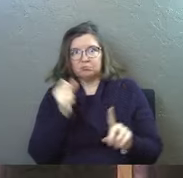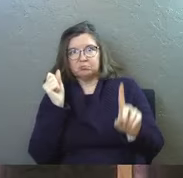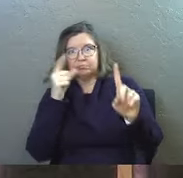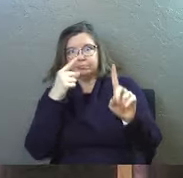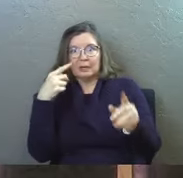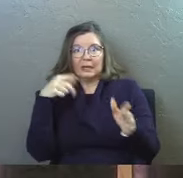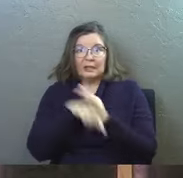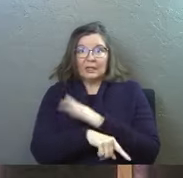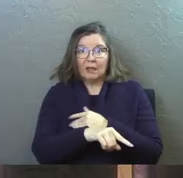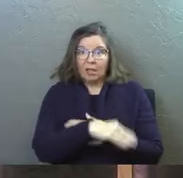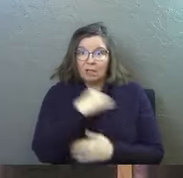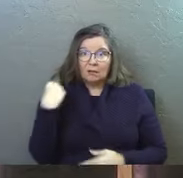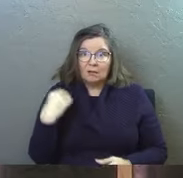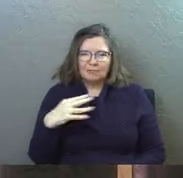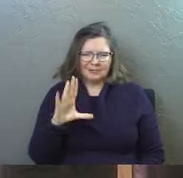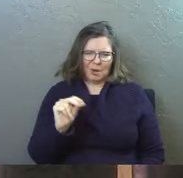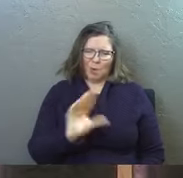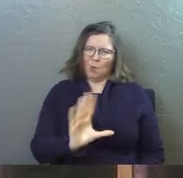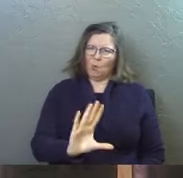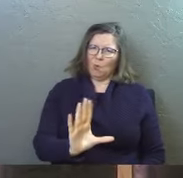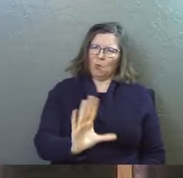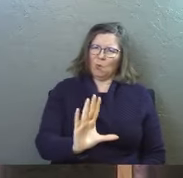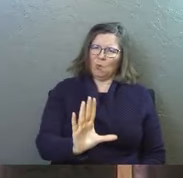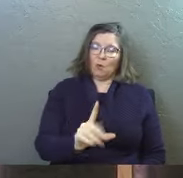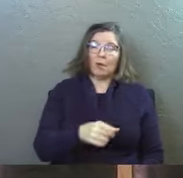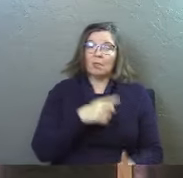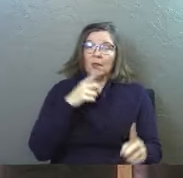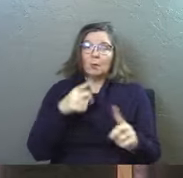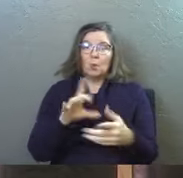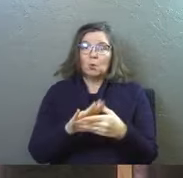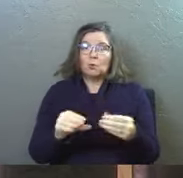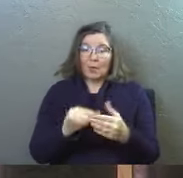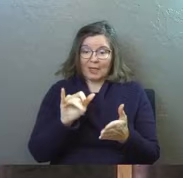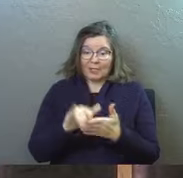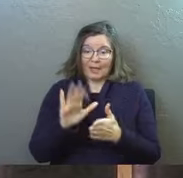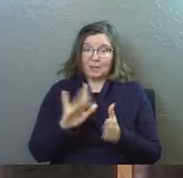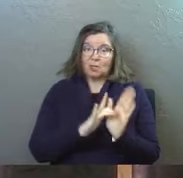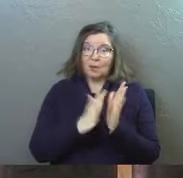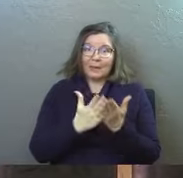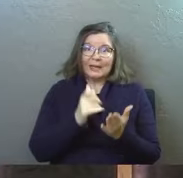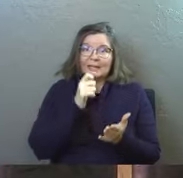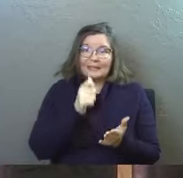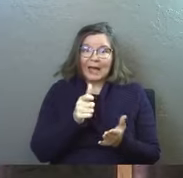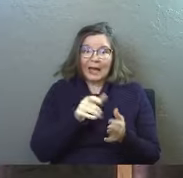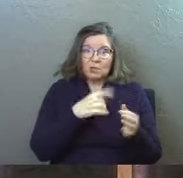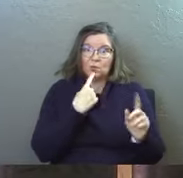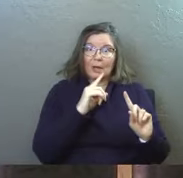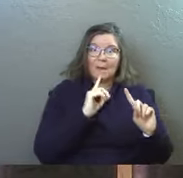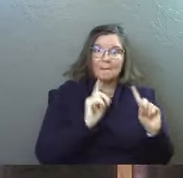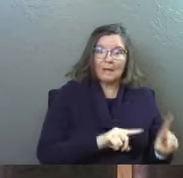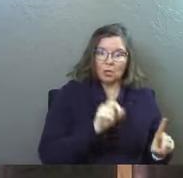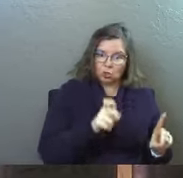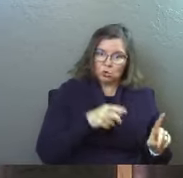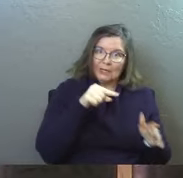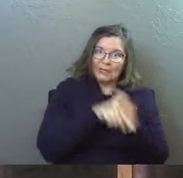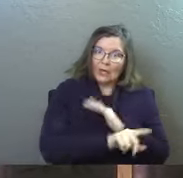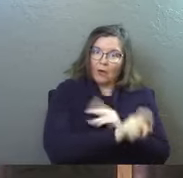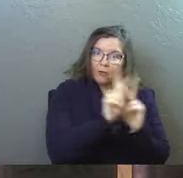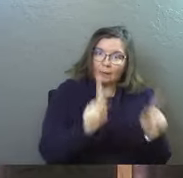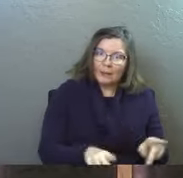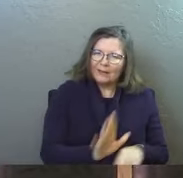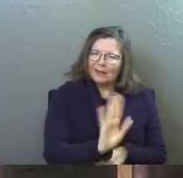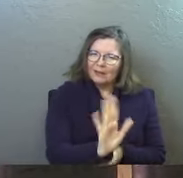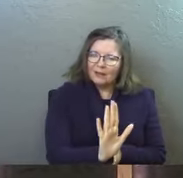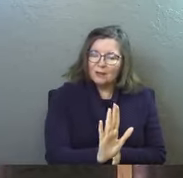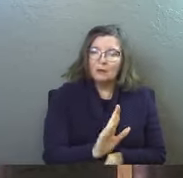no no right like the point of the story and that being in your Bible is not to prescribe to you that you should do exactly what